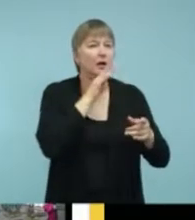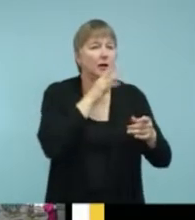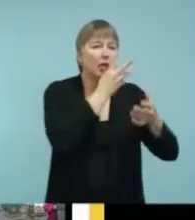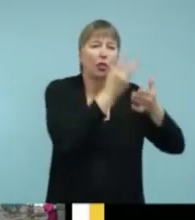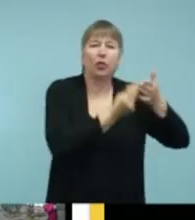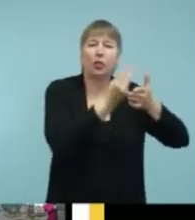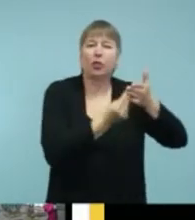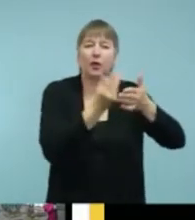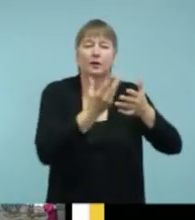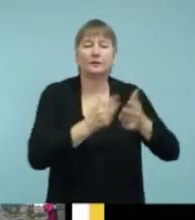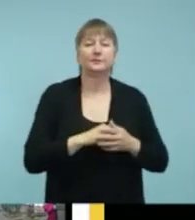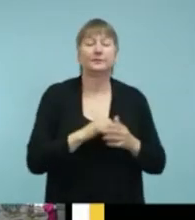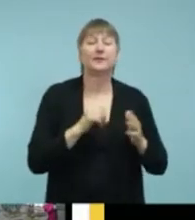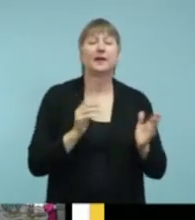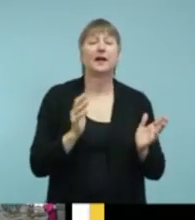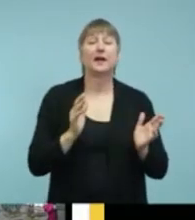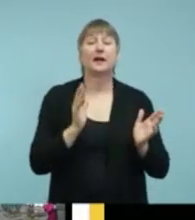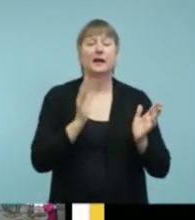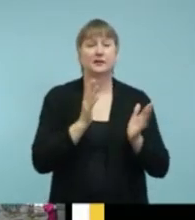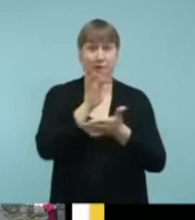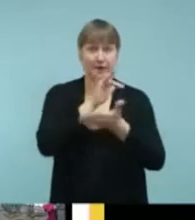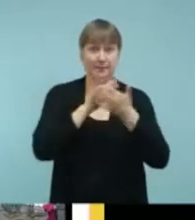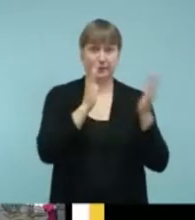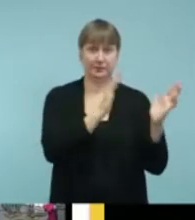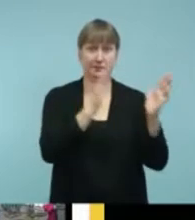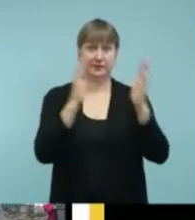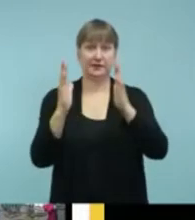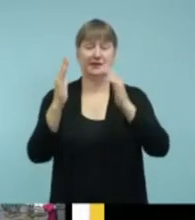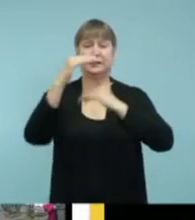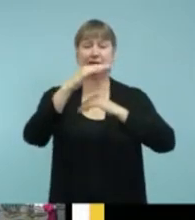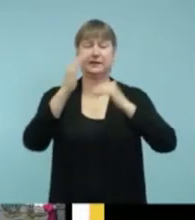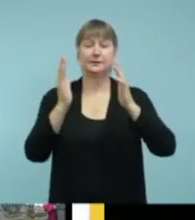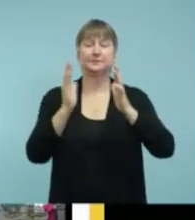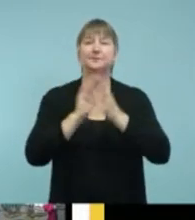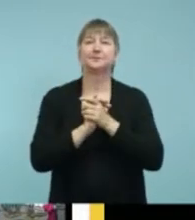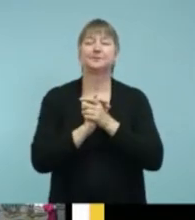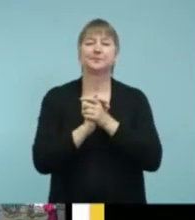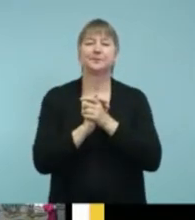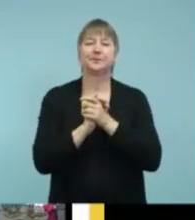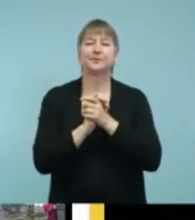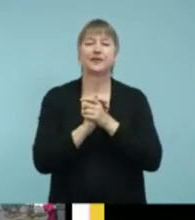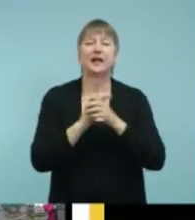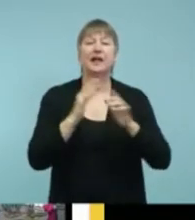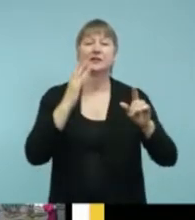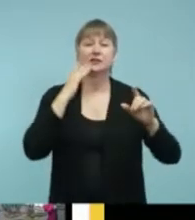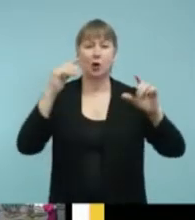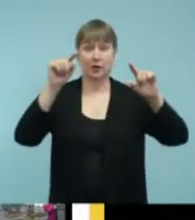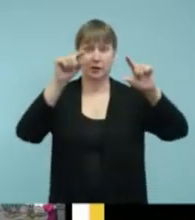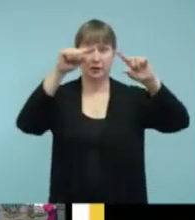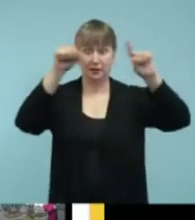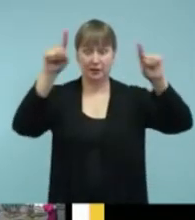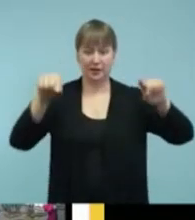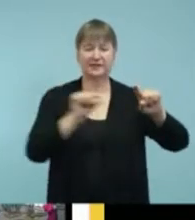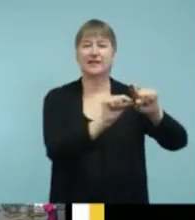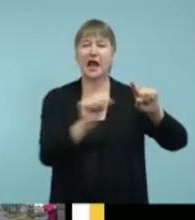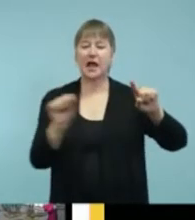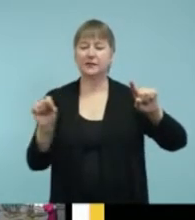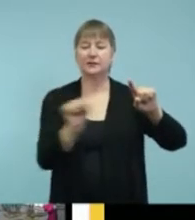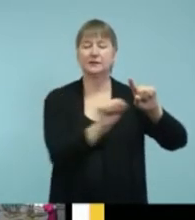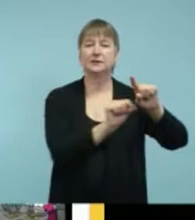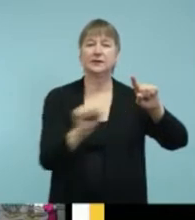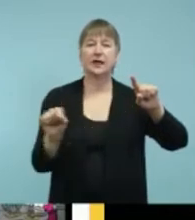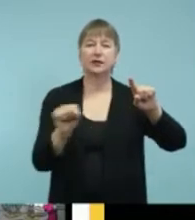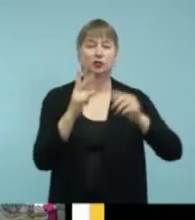um, features. So the one in the middle on the top row, um, there's a slider at the bottom. So right now you just see like two students,